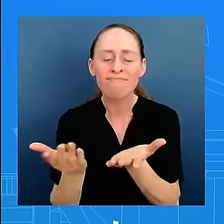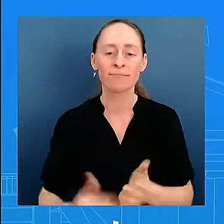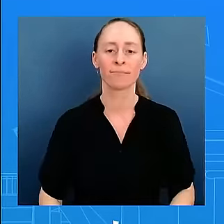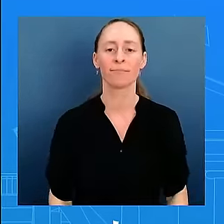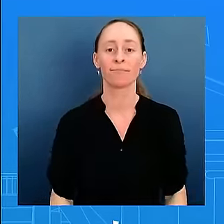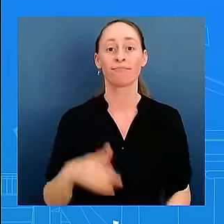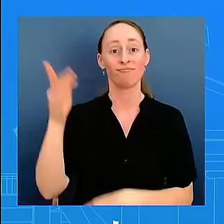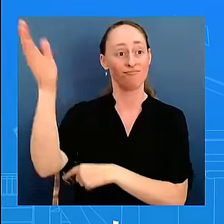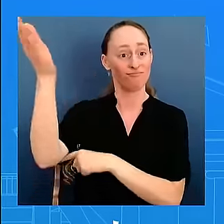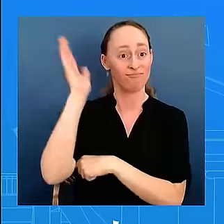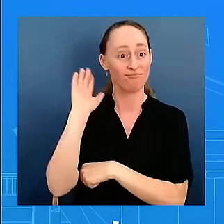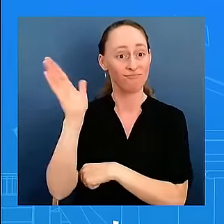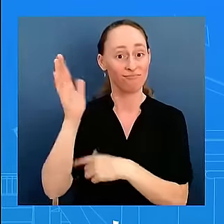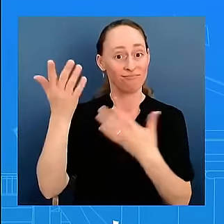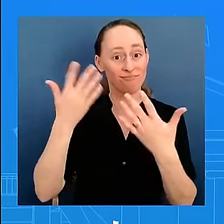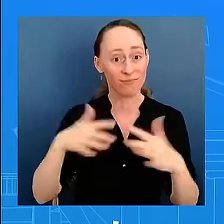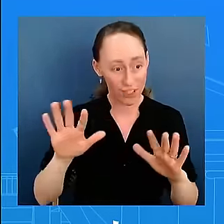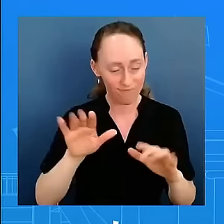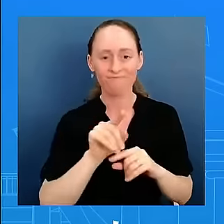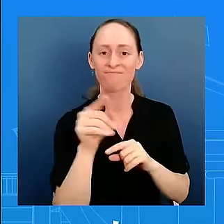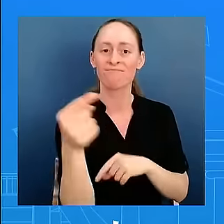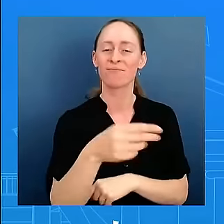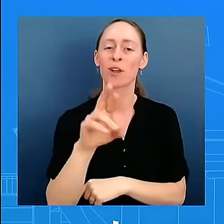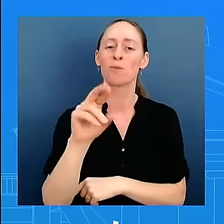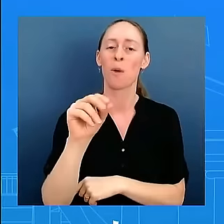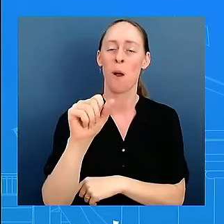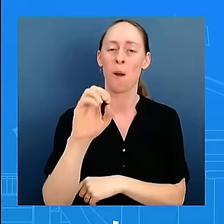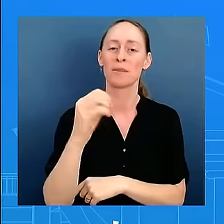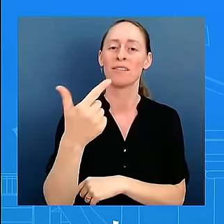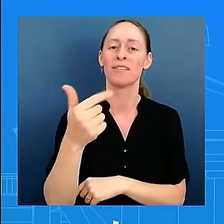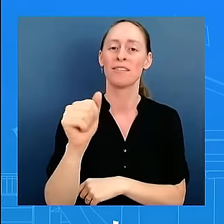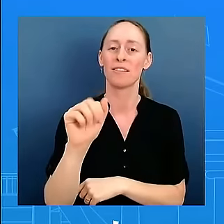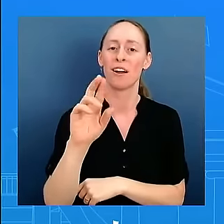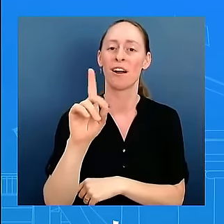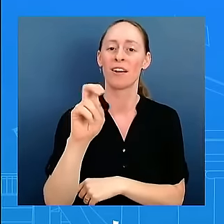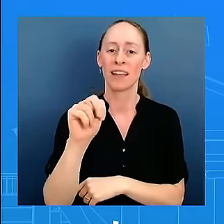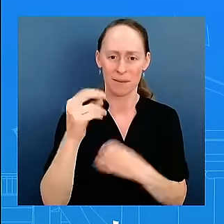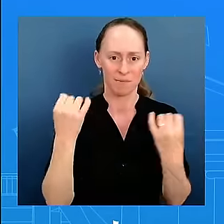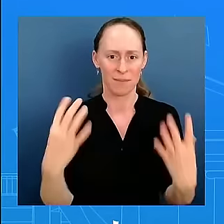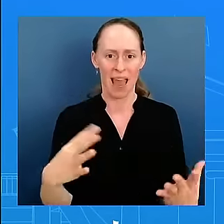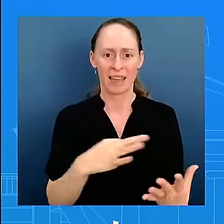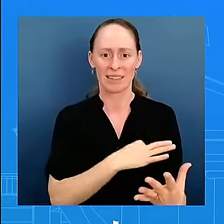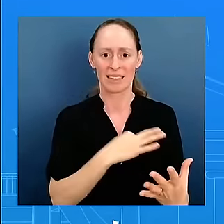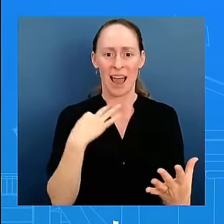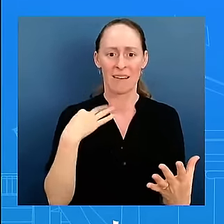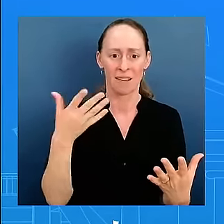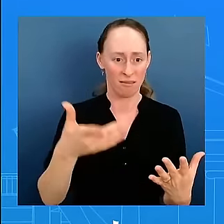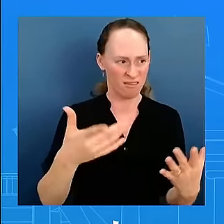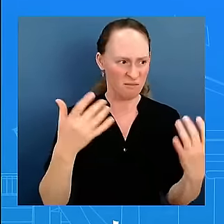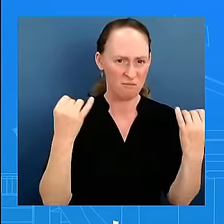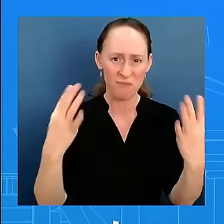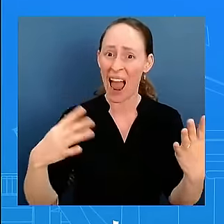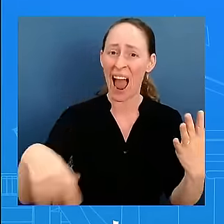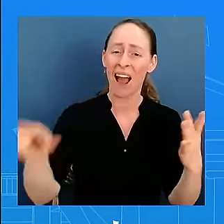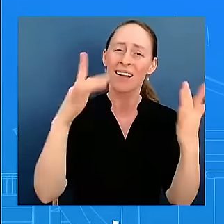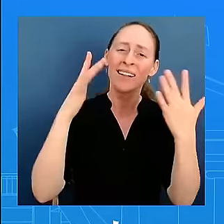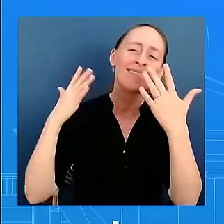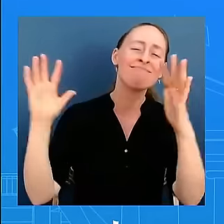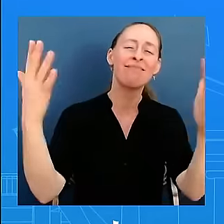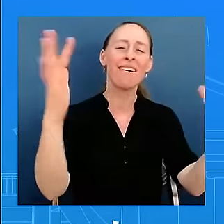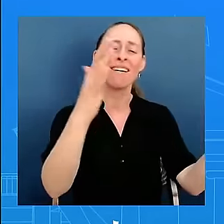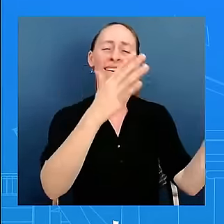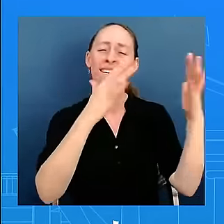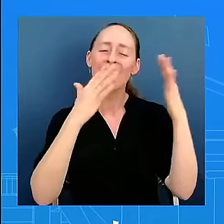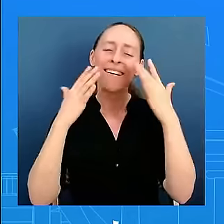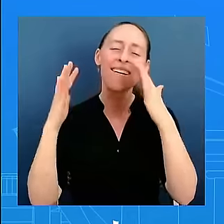garden there were hundreds of staff cheering him on uh very proud to have been part of this administration many of